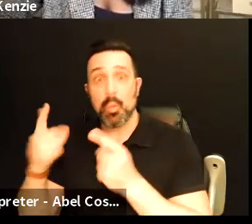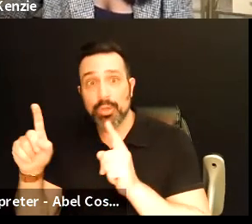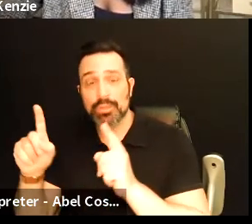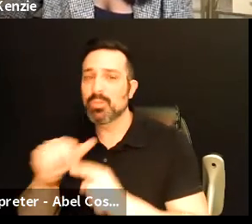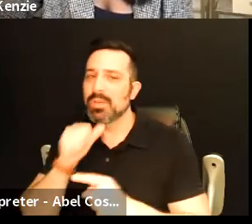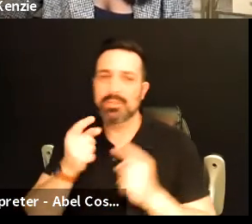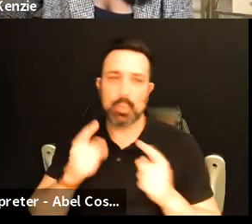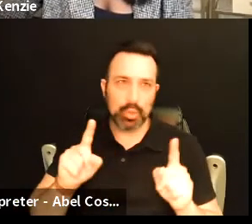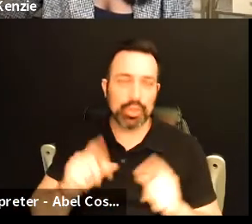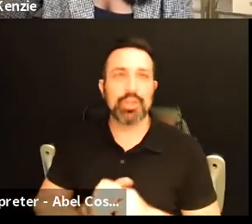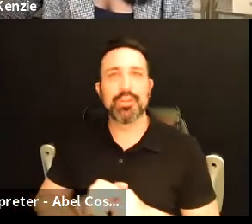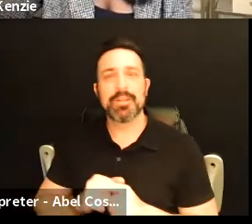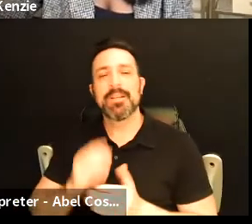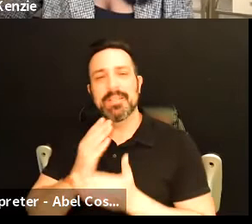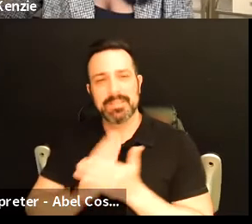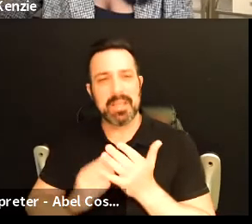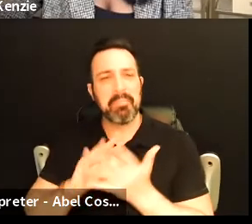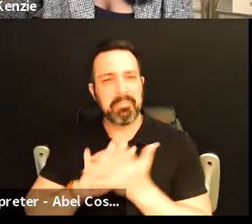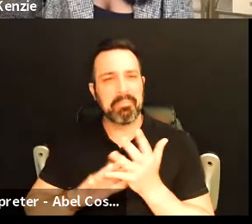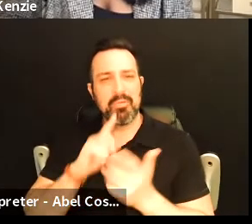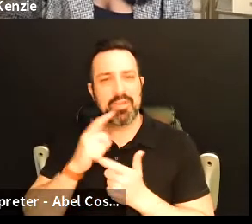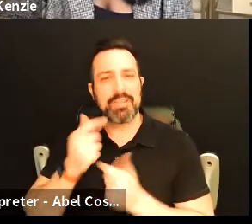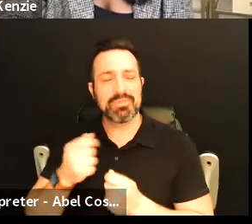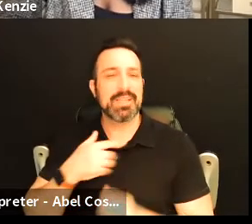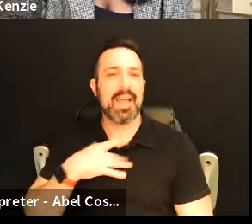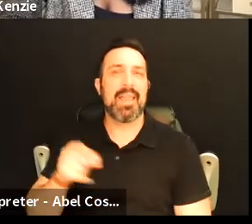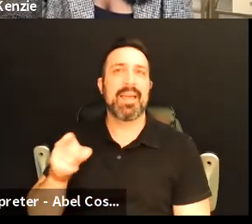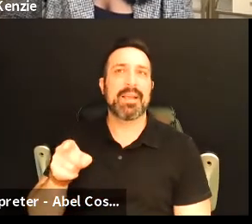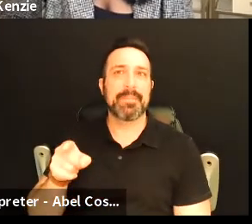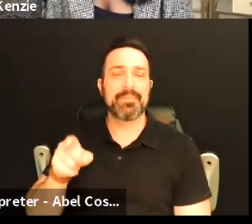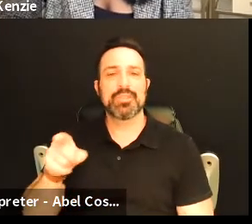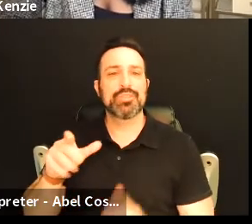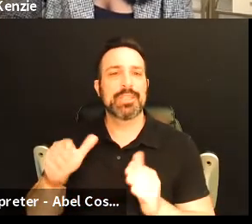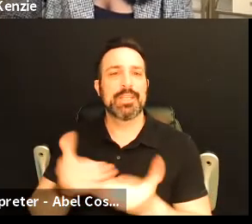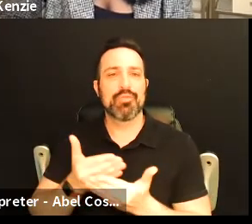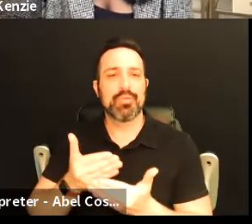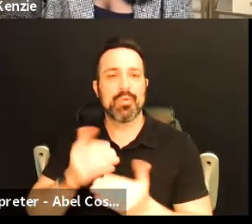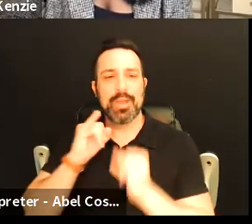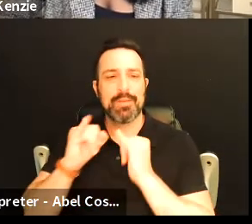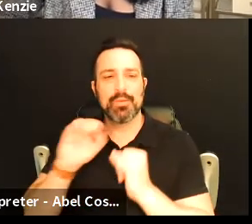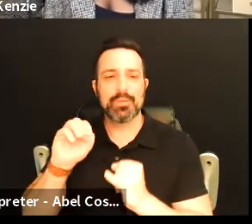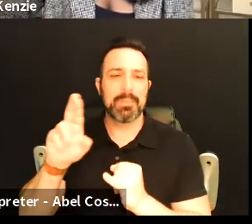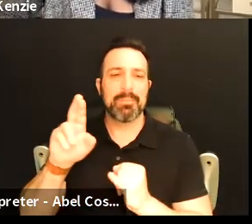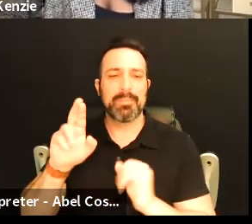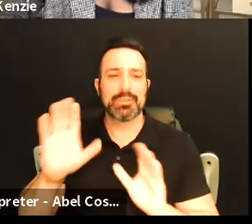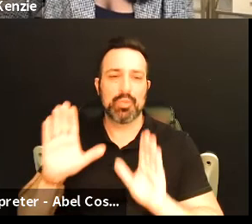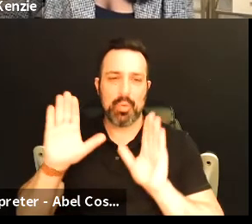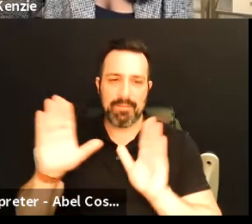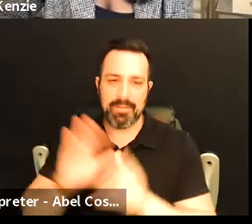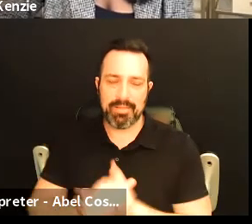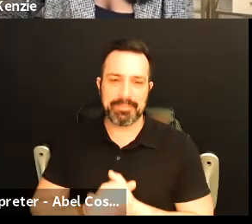and i some of them are really interesting i like the one when she interviews um mr wonderful um um